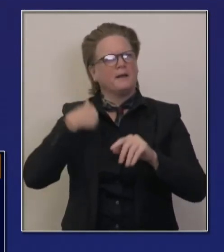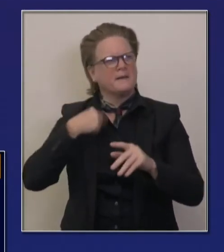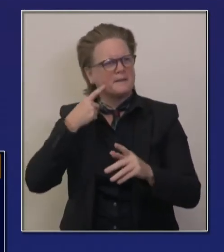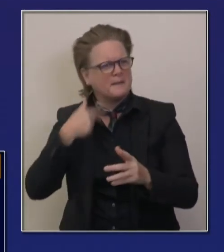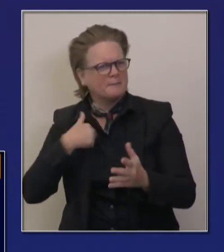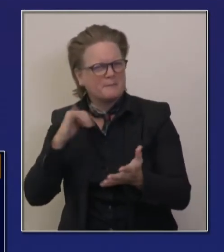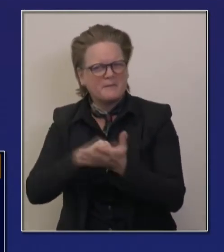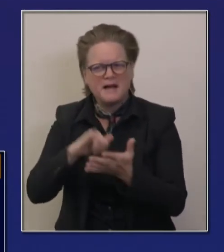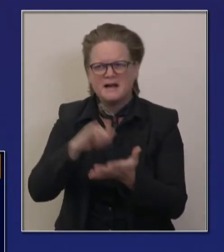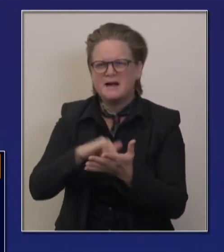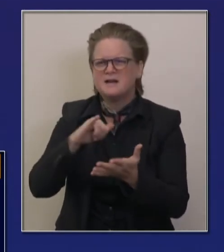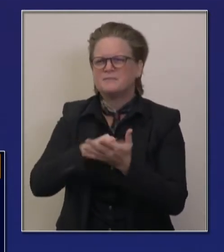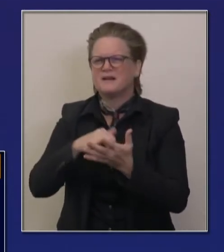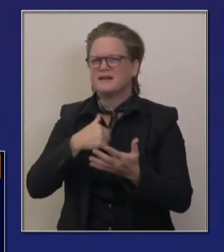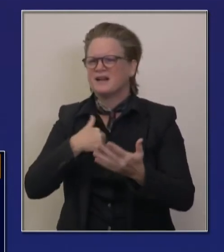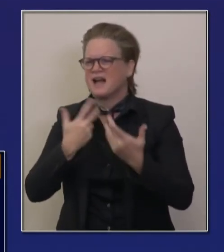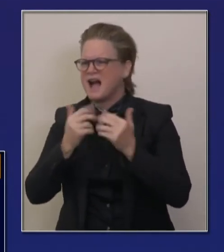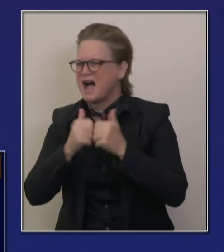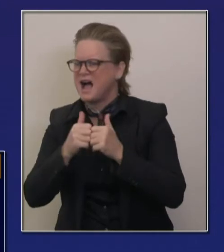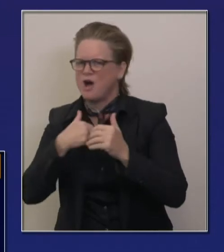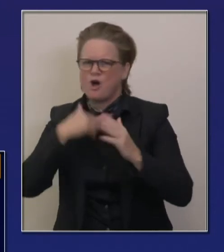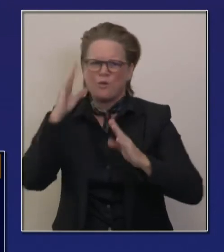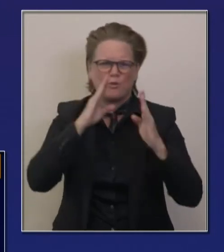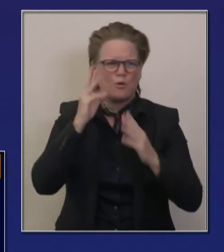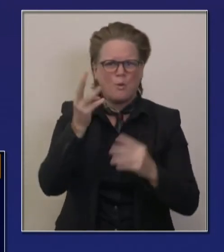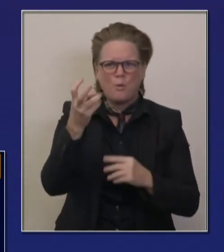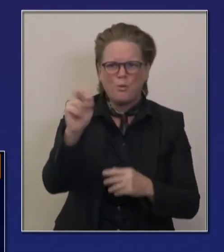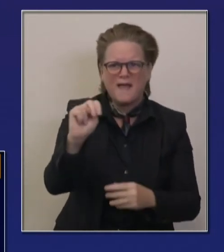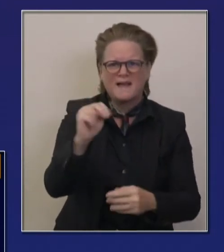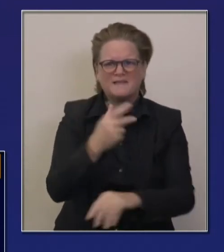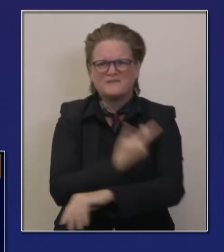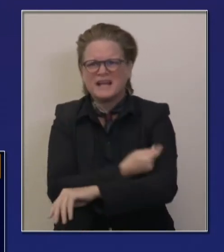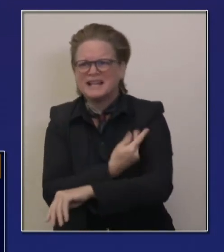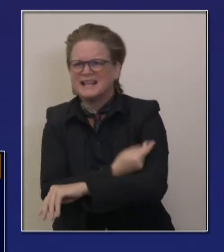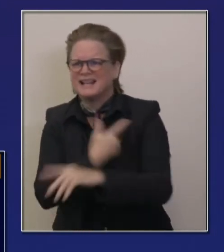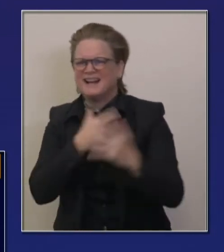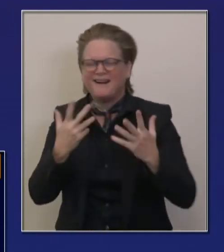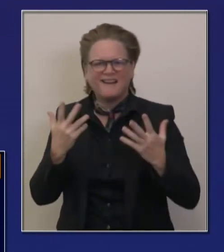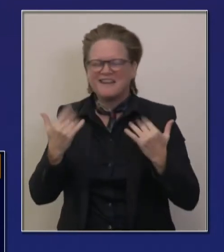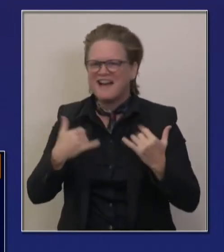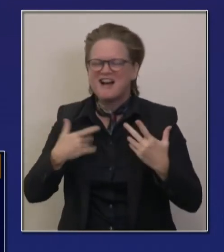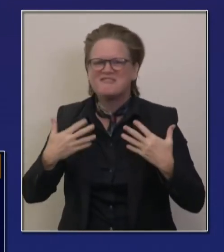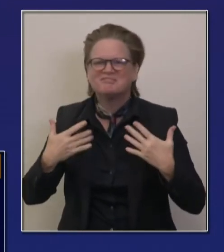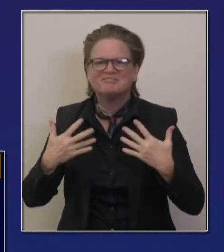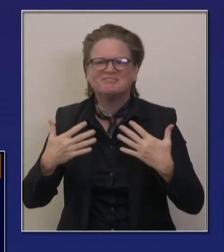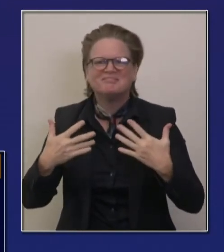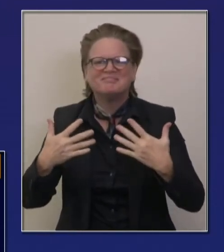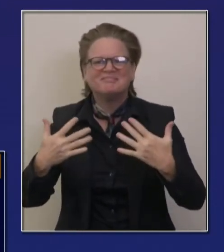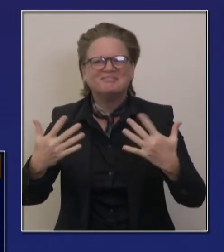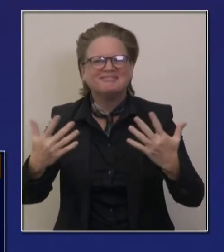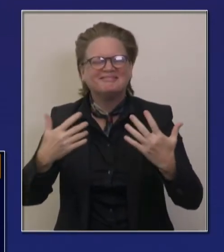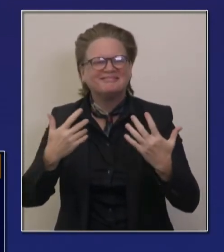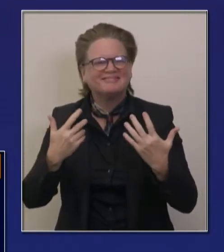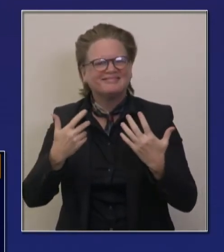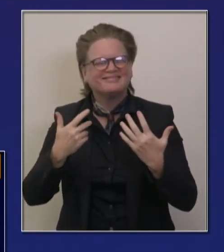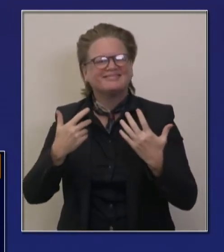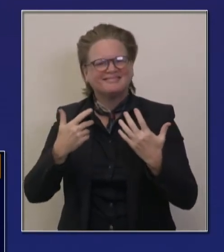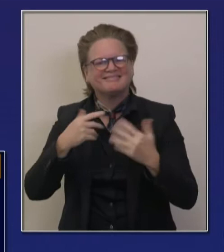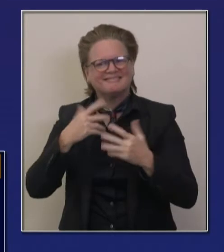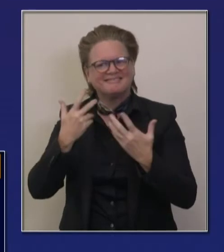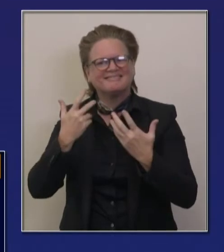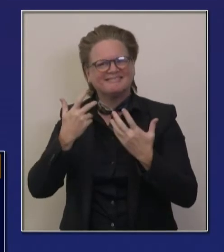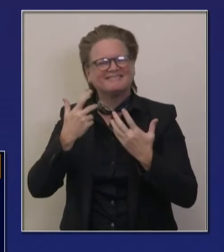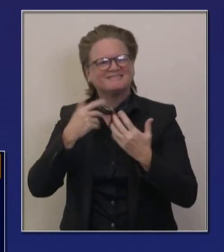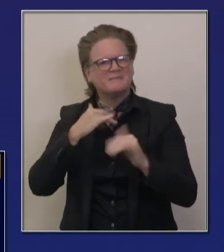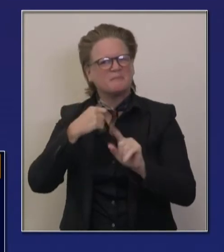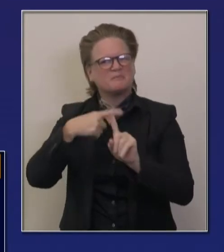I even heard some elected officials talk in overwhelming terms. We haven't yet, for no other reason than this, the